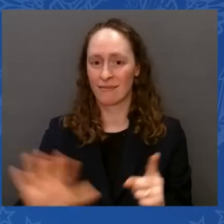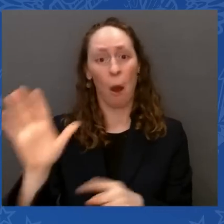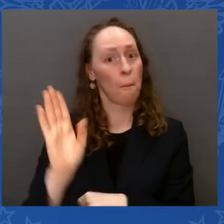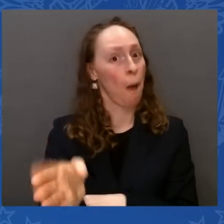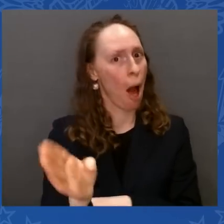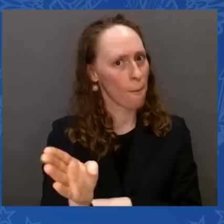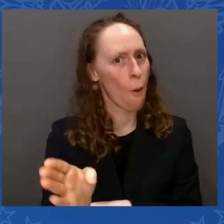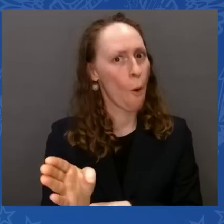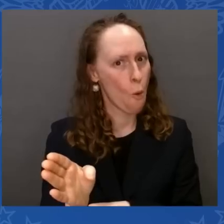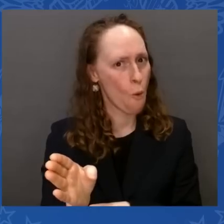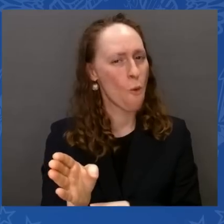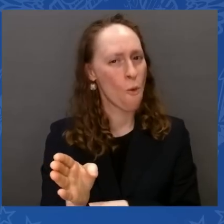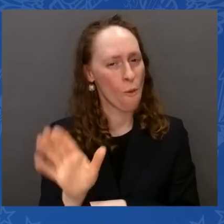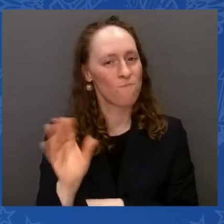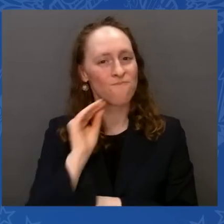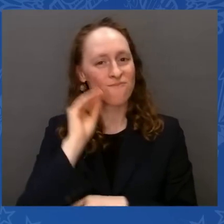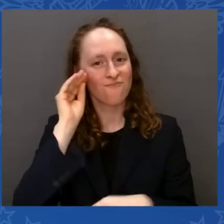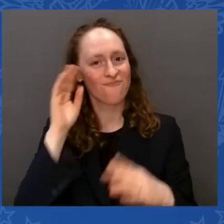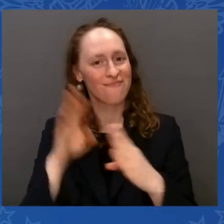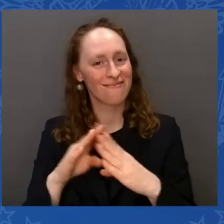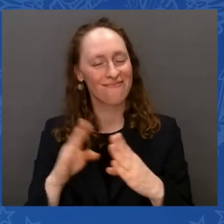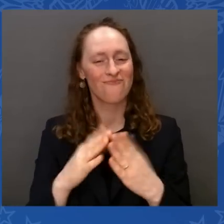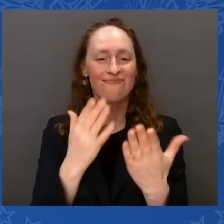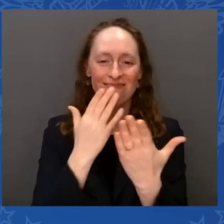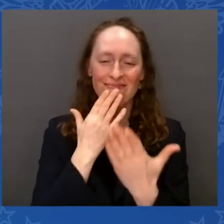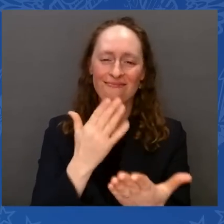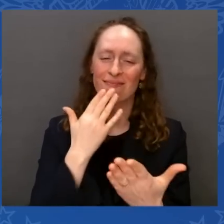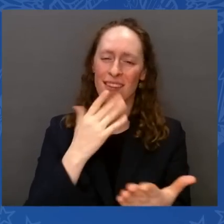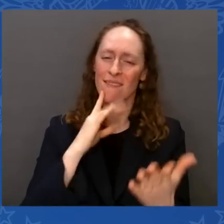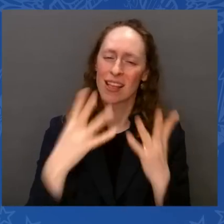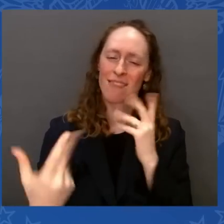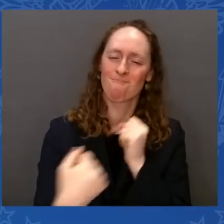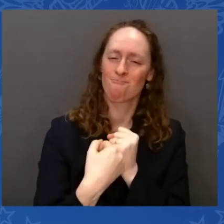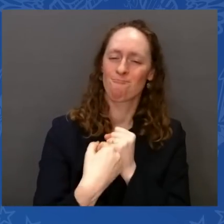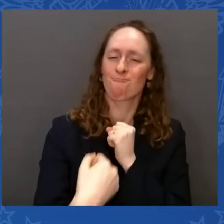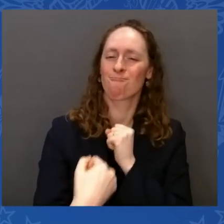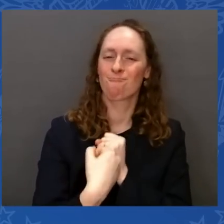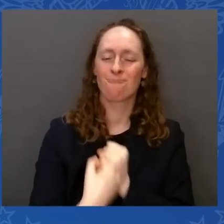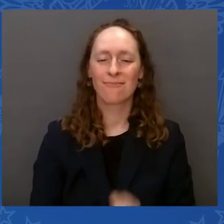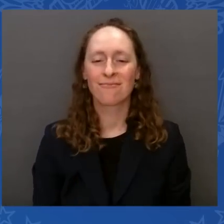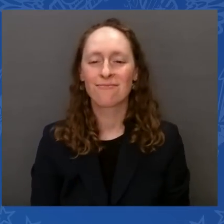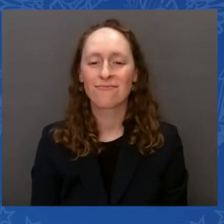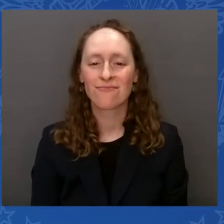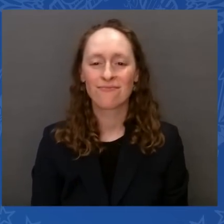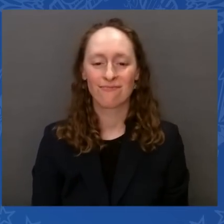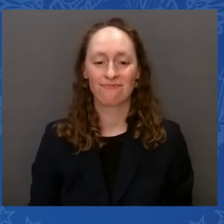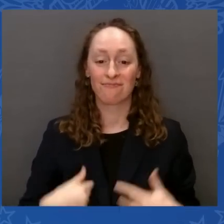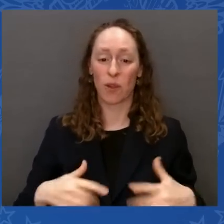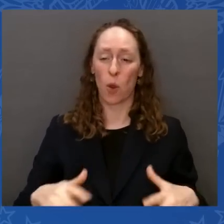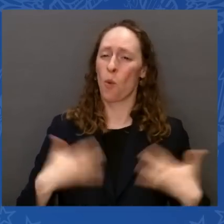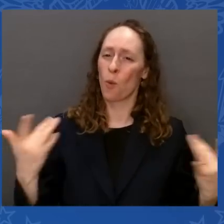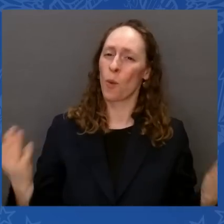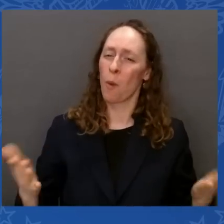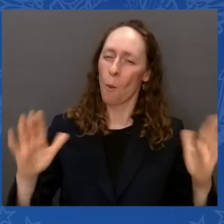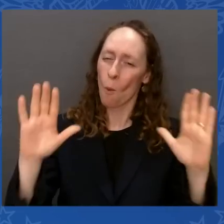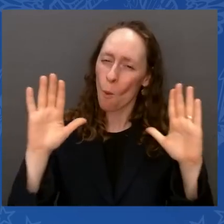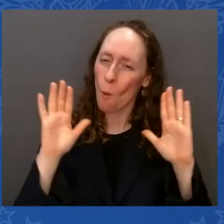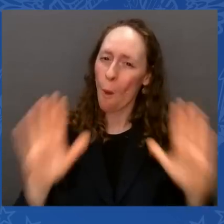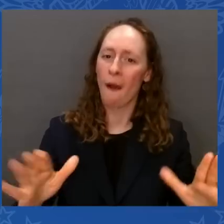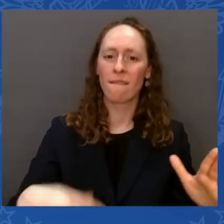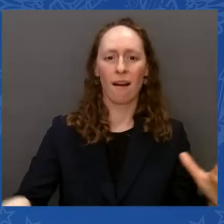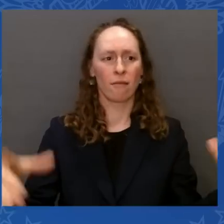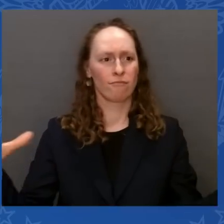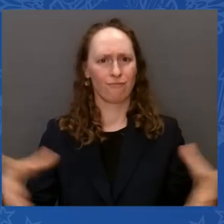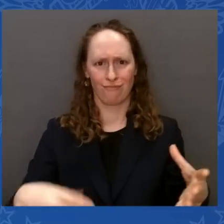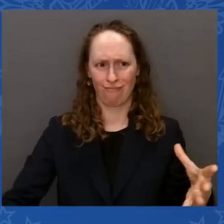you've done for me as well, Nancy. It's great to be here with an incredible caucus, such a strong and diverse group of leaders. And it is strong